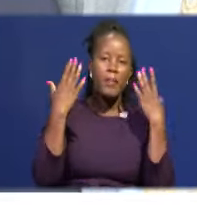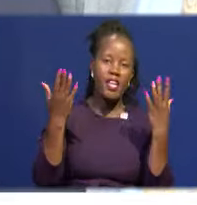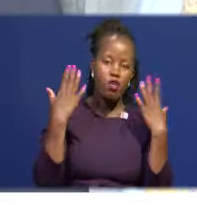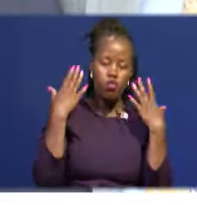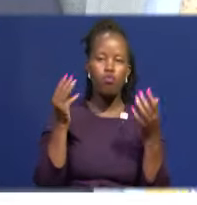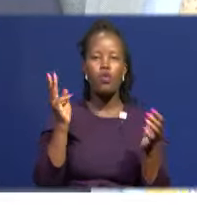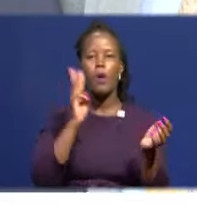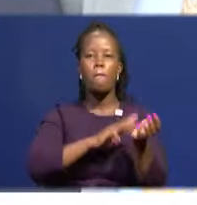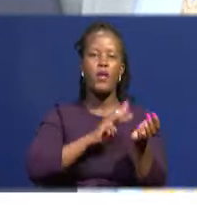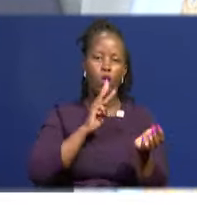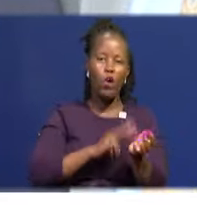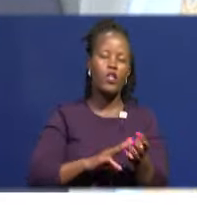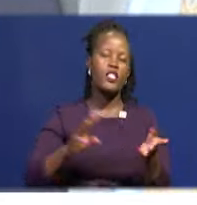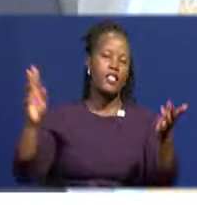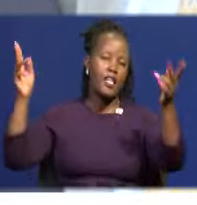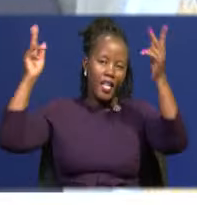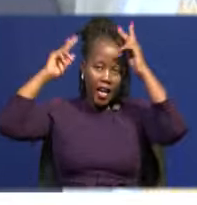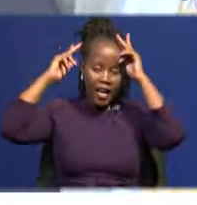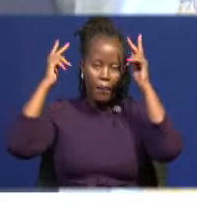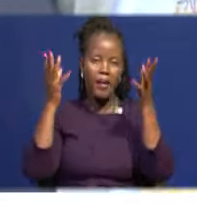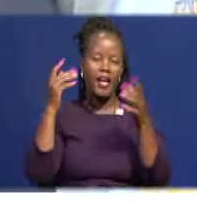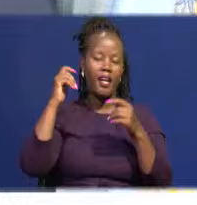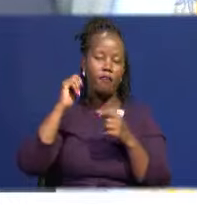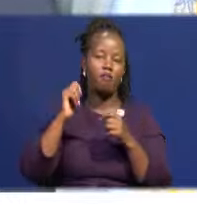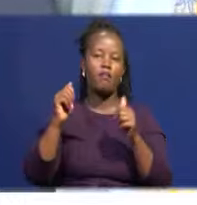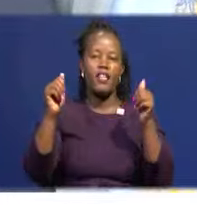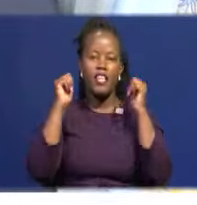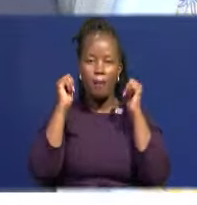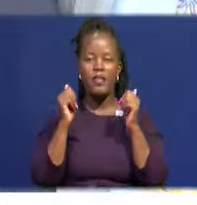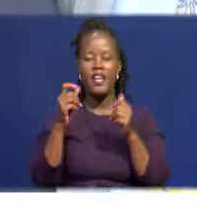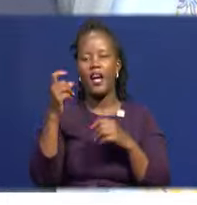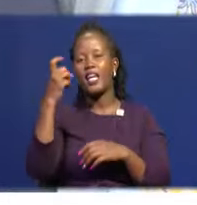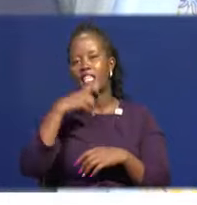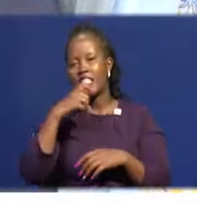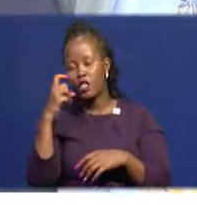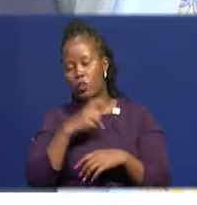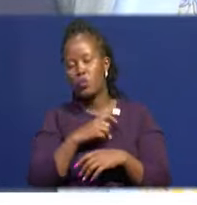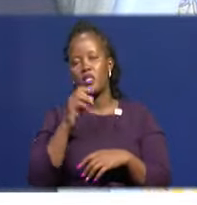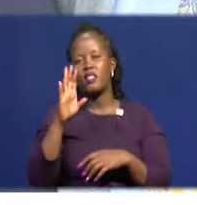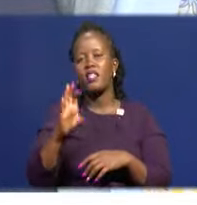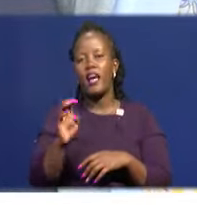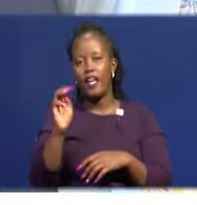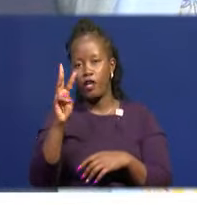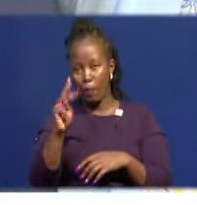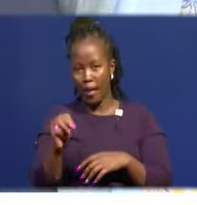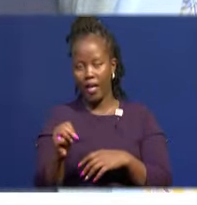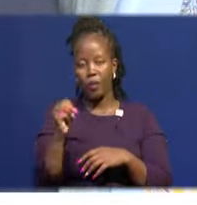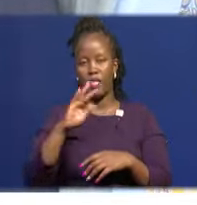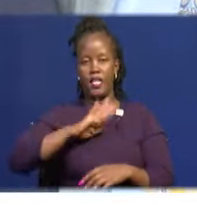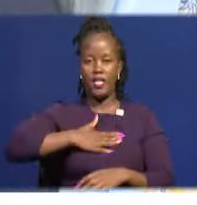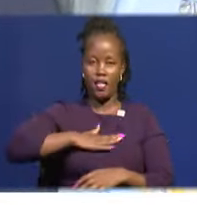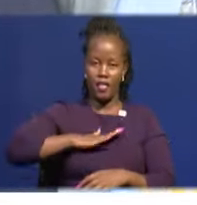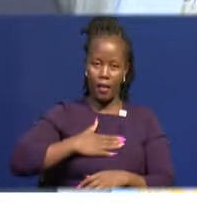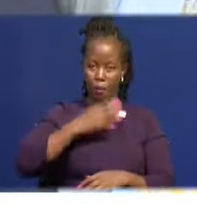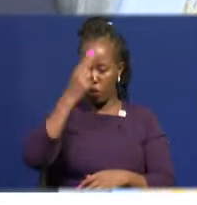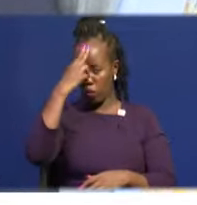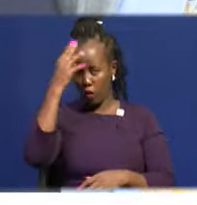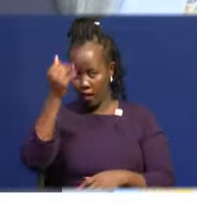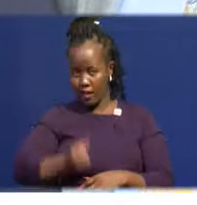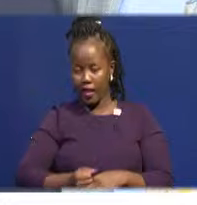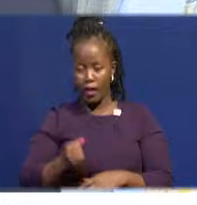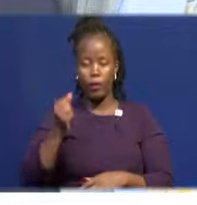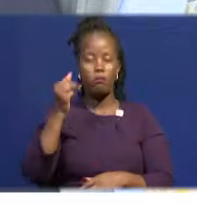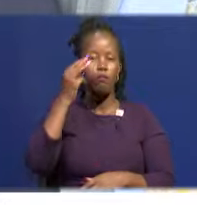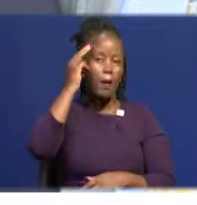Kakamega, Nyamira, Kitui, Elgeo Marakwet, Samburu, Kajiado, Mandera,